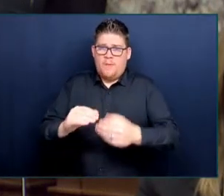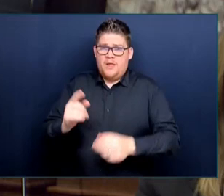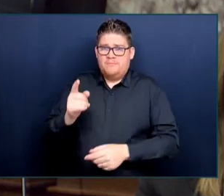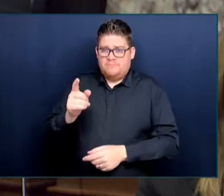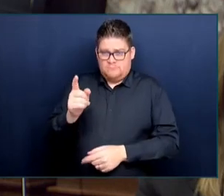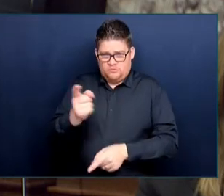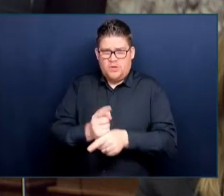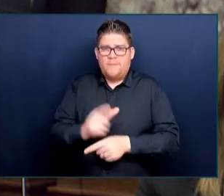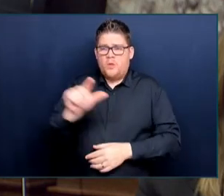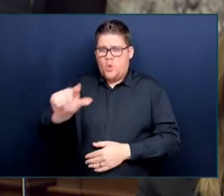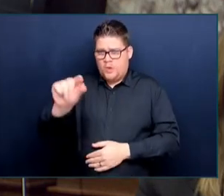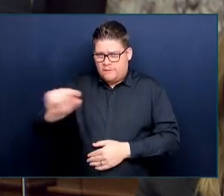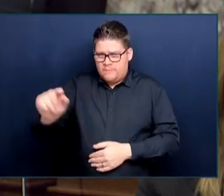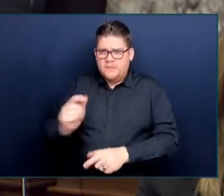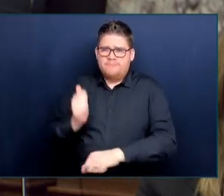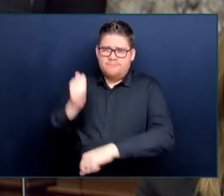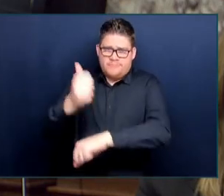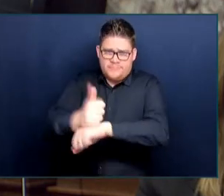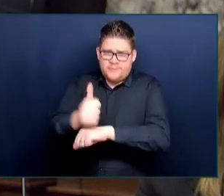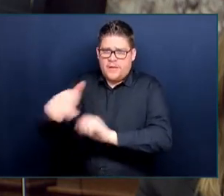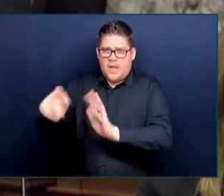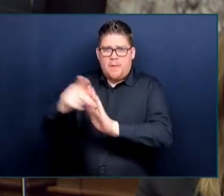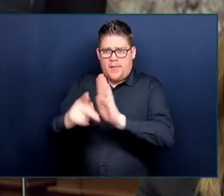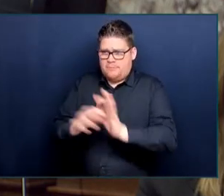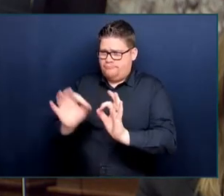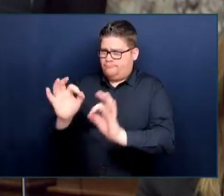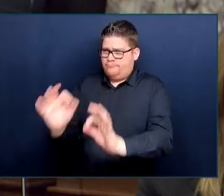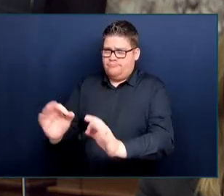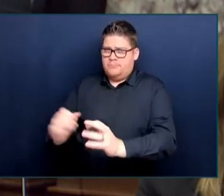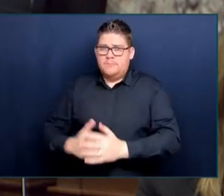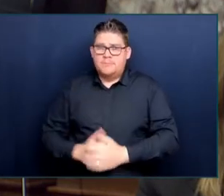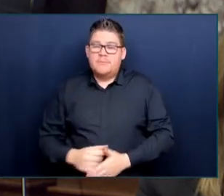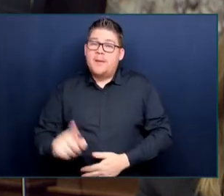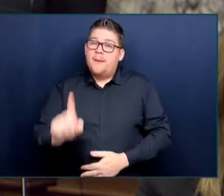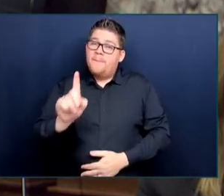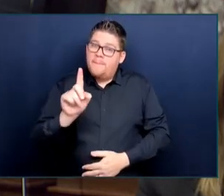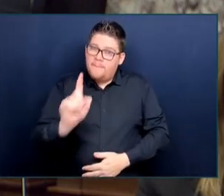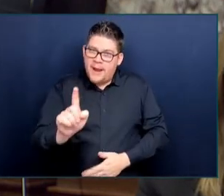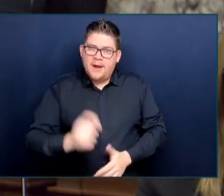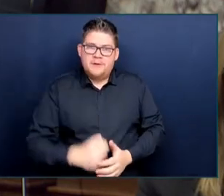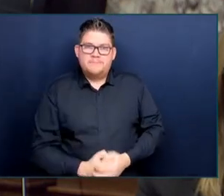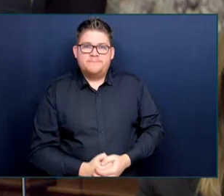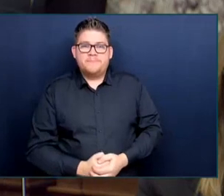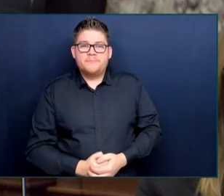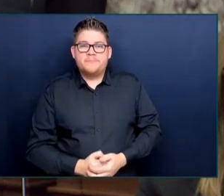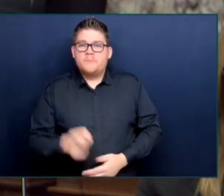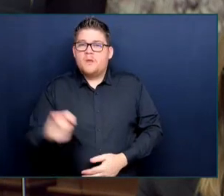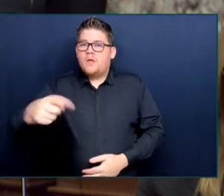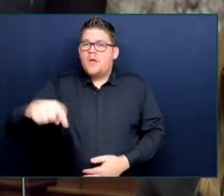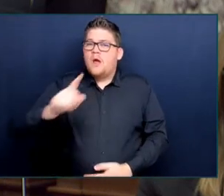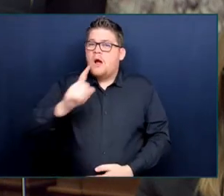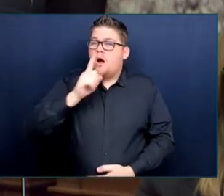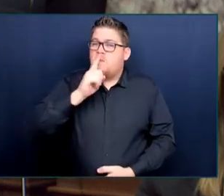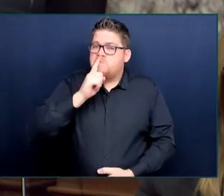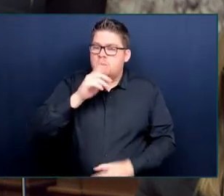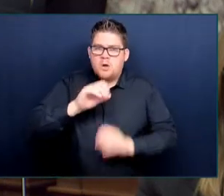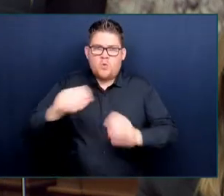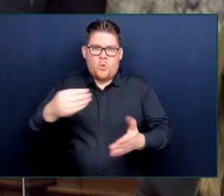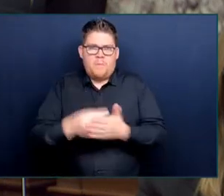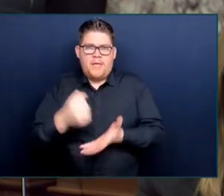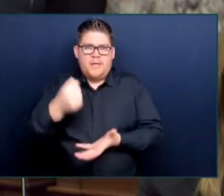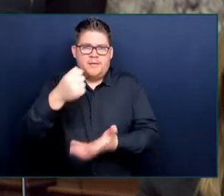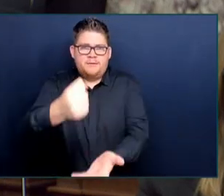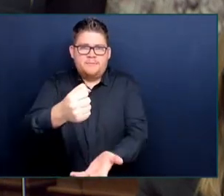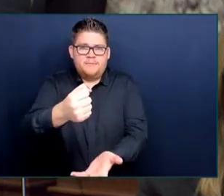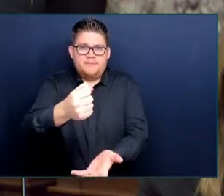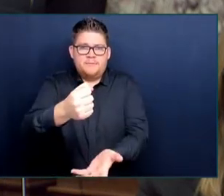put in place. But I want to remind everybody in this House that that came with zero dollars. And it was our government, it was our government